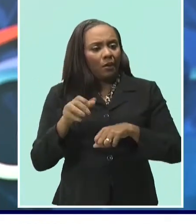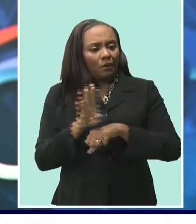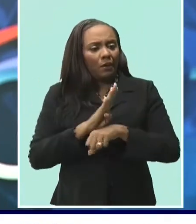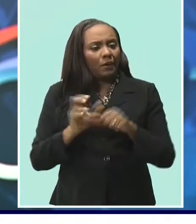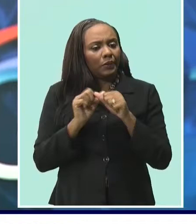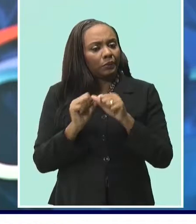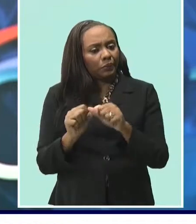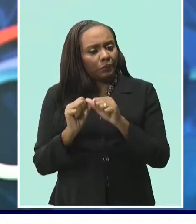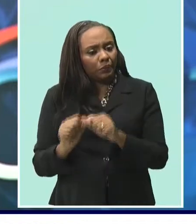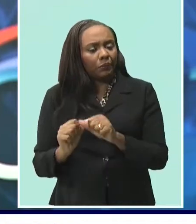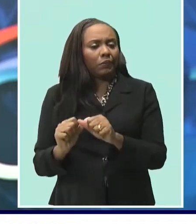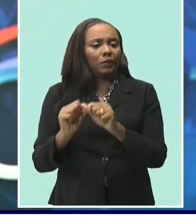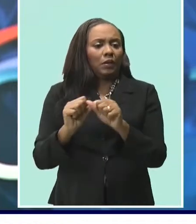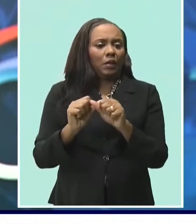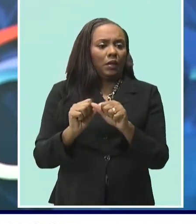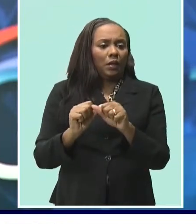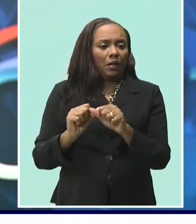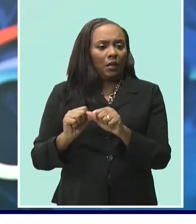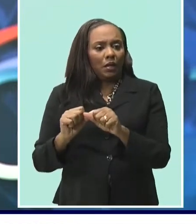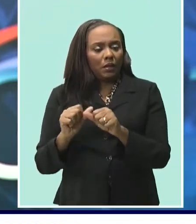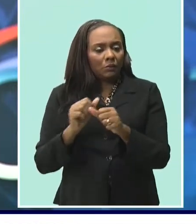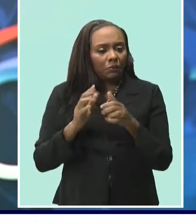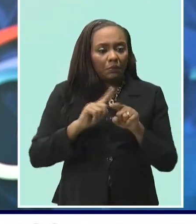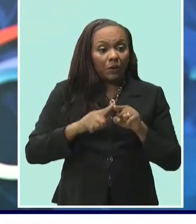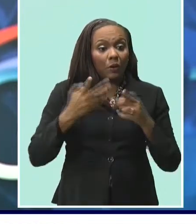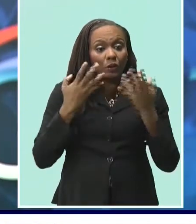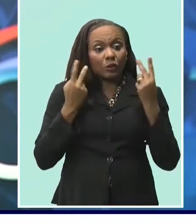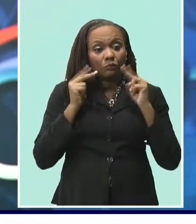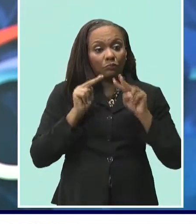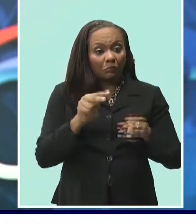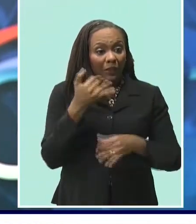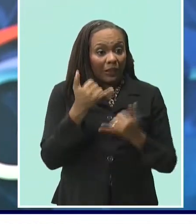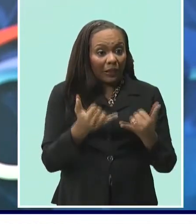salute these Barbadians with our Newsnight series on the Frontline.